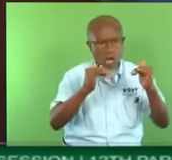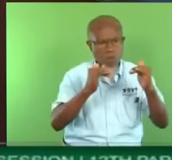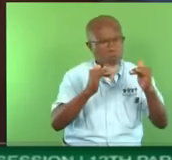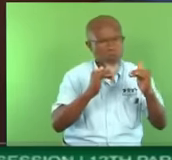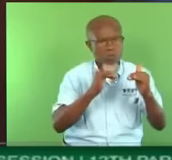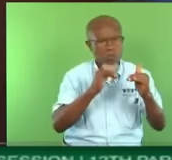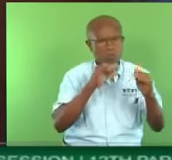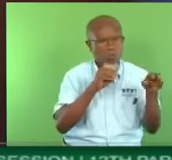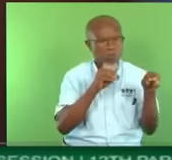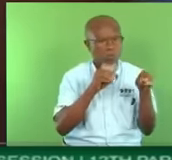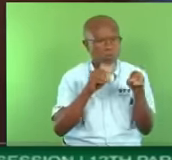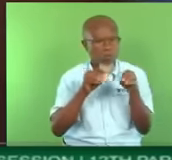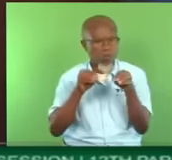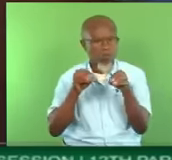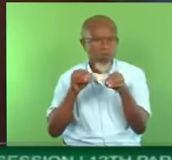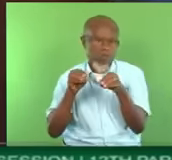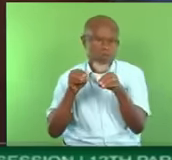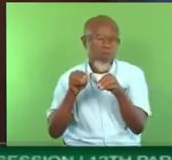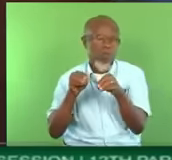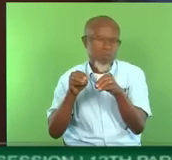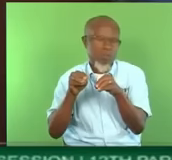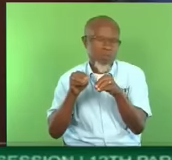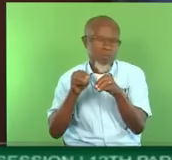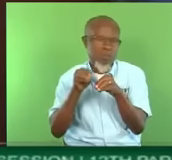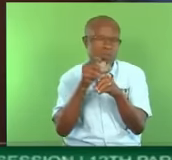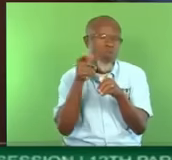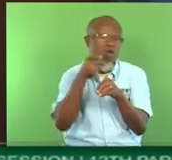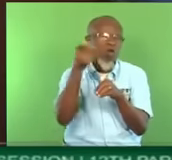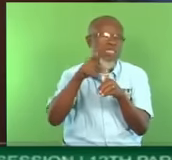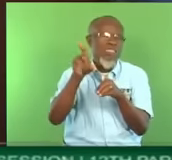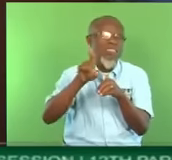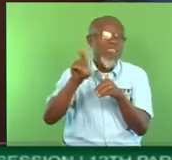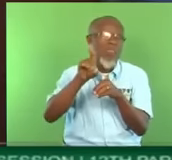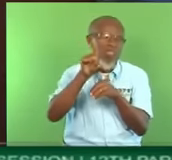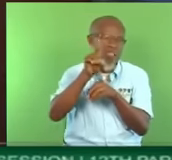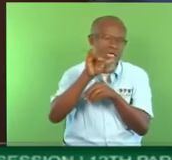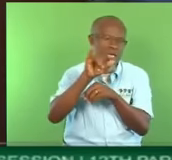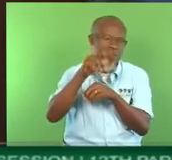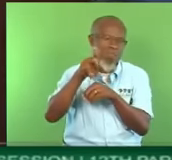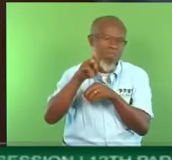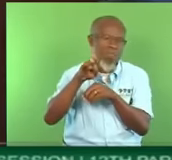infrastructure, so the houses were moving by two feet every now and then. Mr. Deputy Speaker,